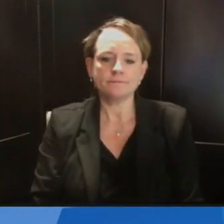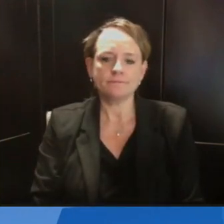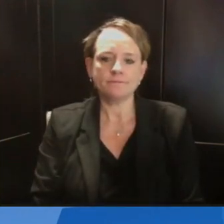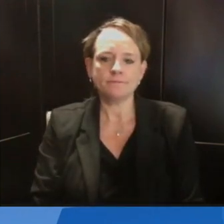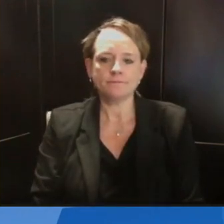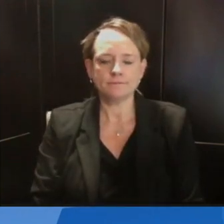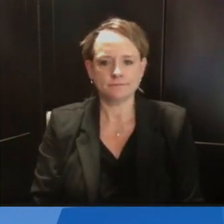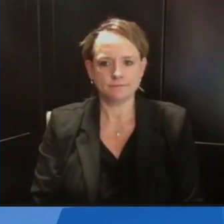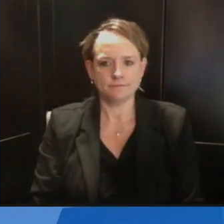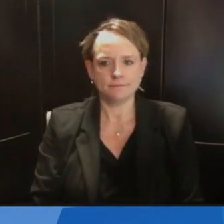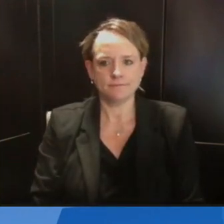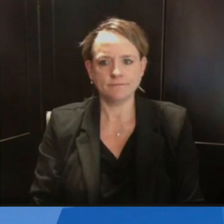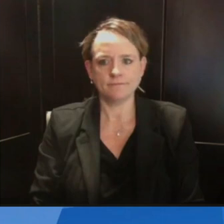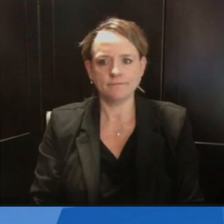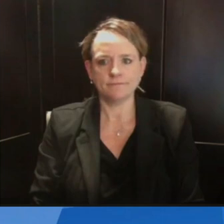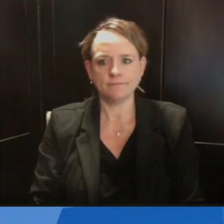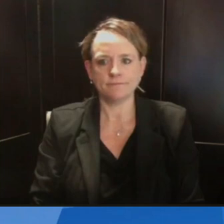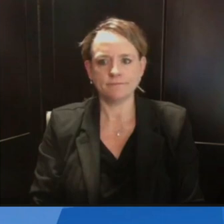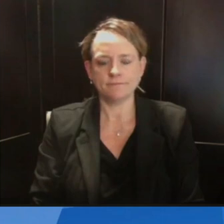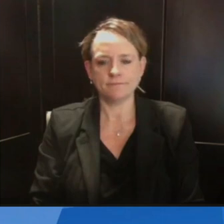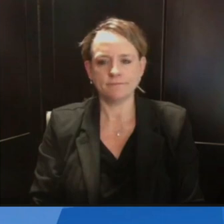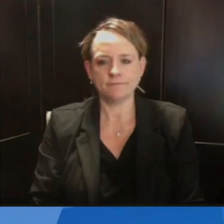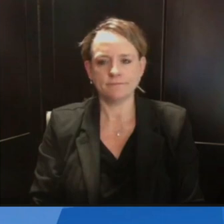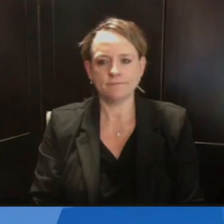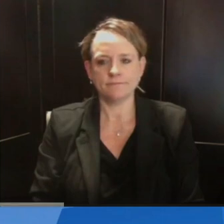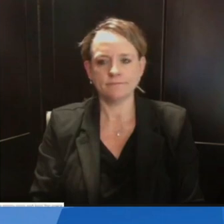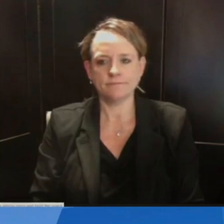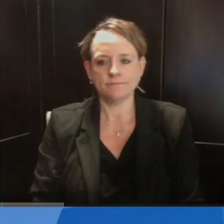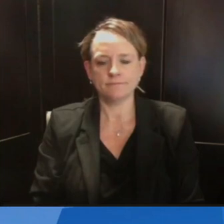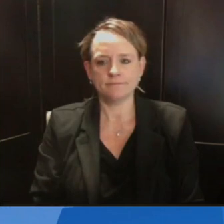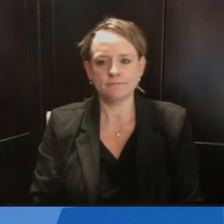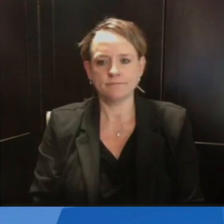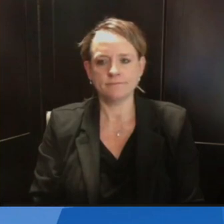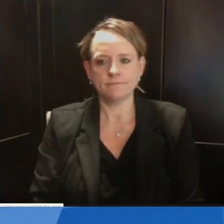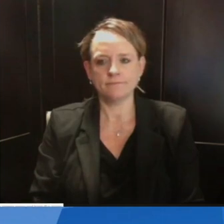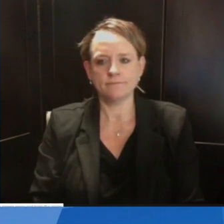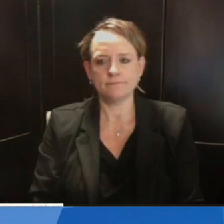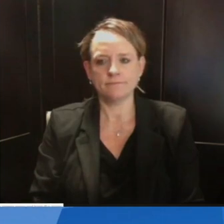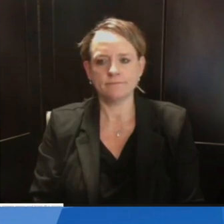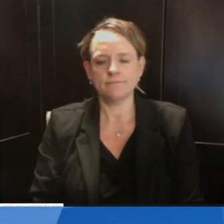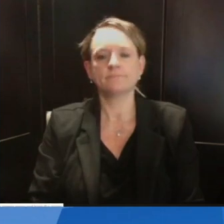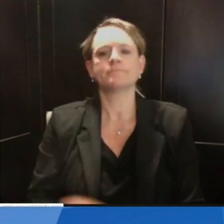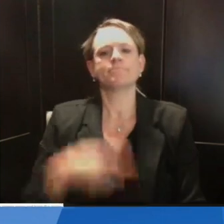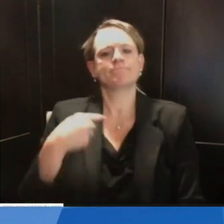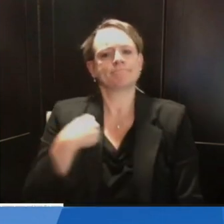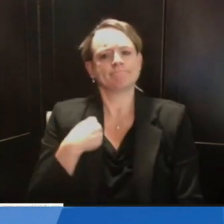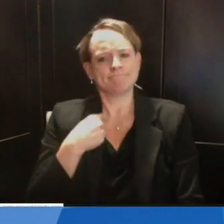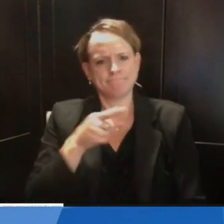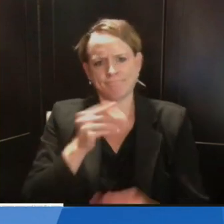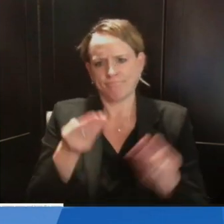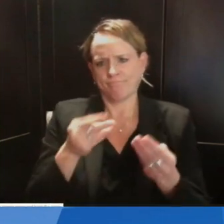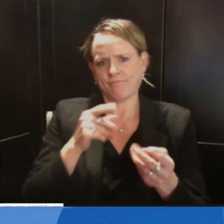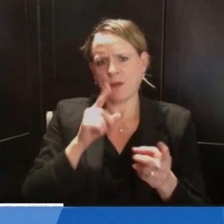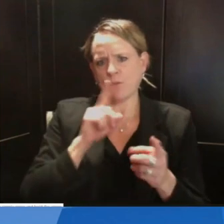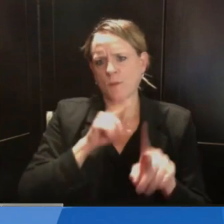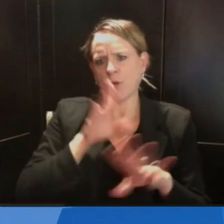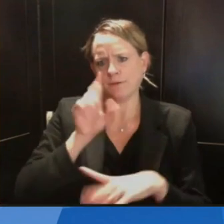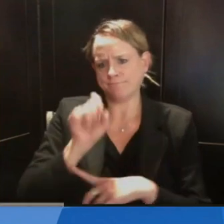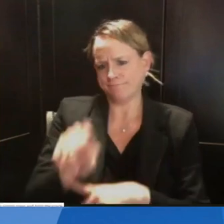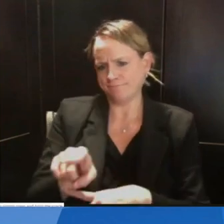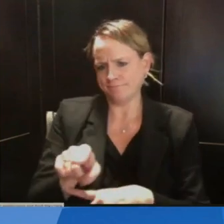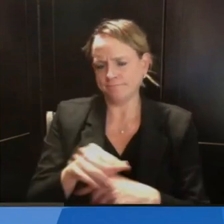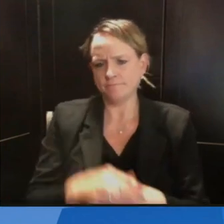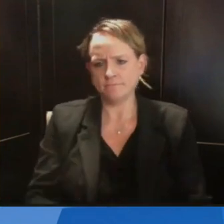Hi, and thanks for taking my call today. So I'm just wondering, you continue to say, you know, masks are